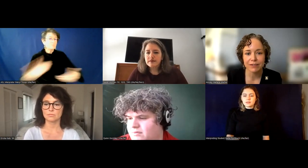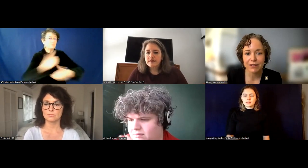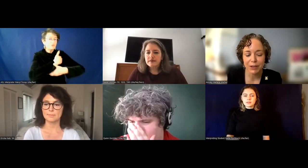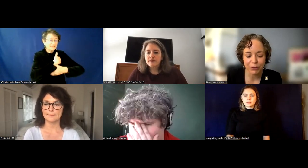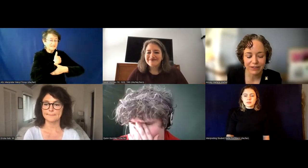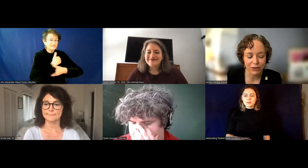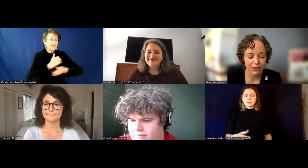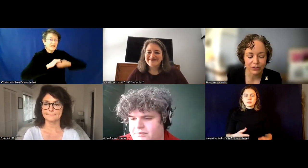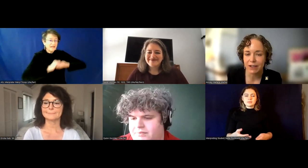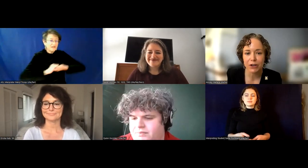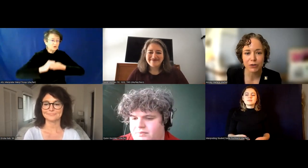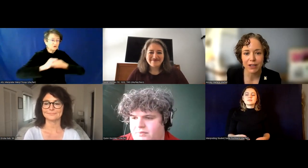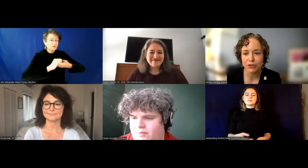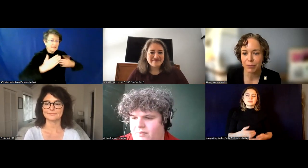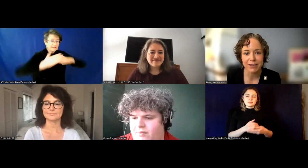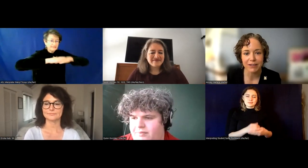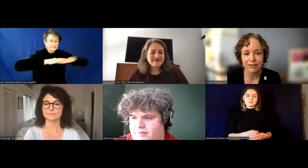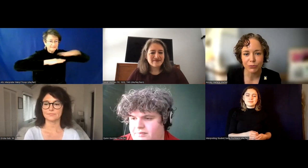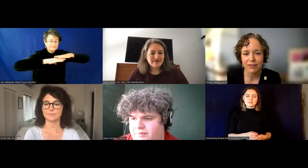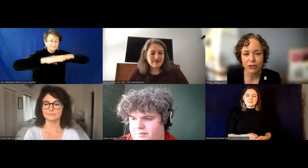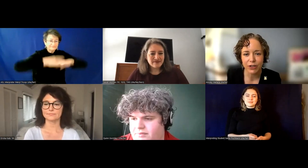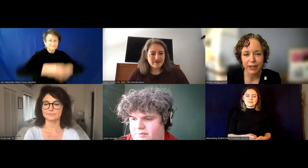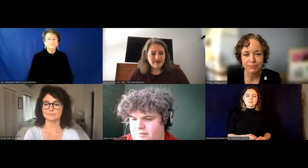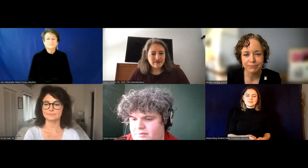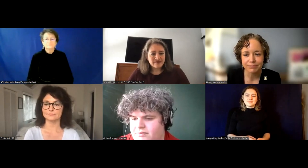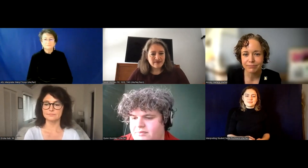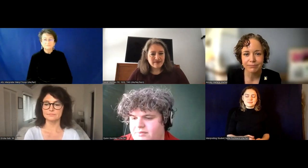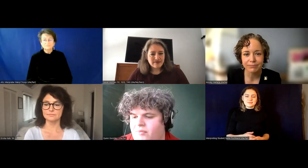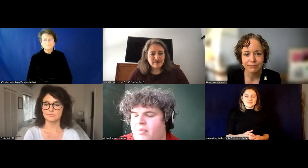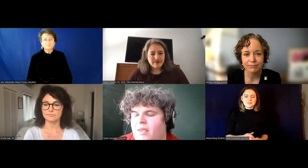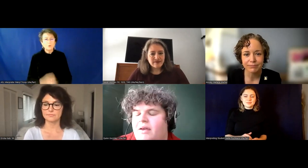communities in embracing their diversity and interdependence? What does that look like?